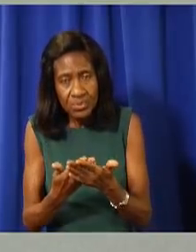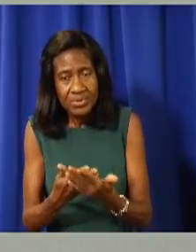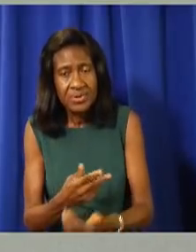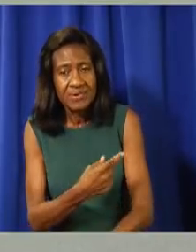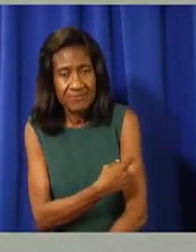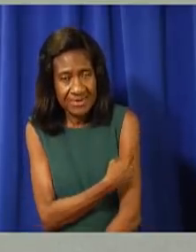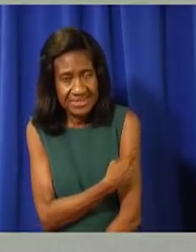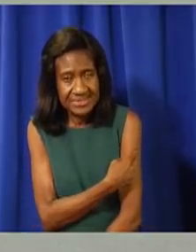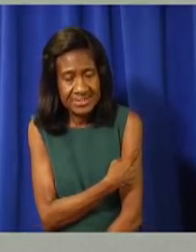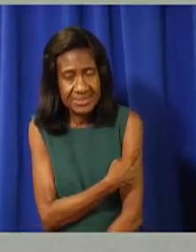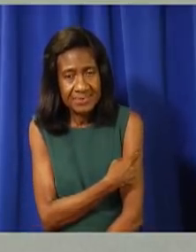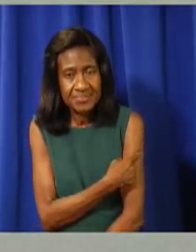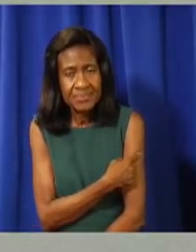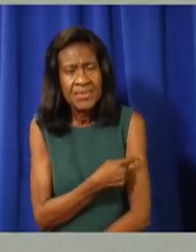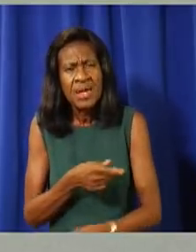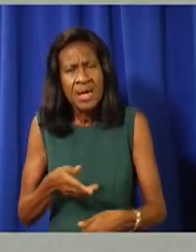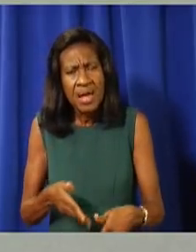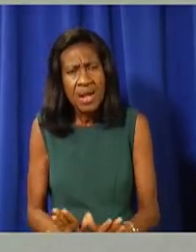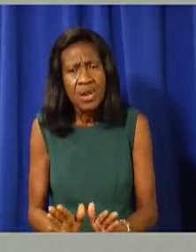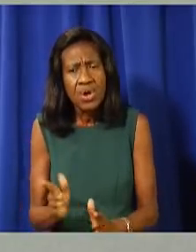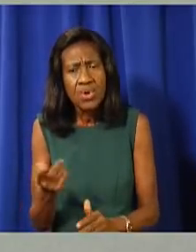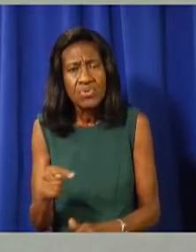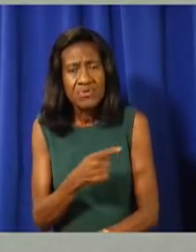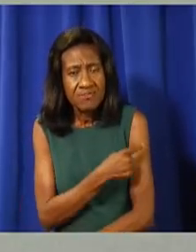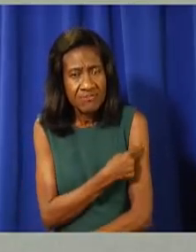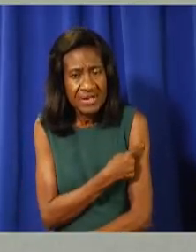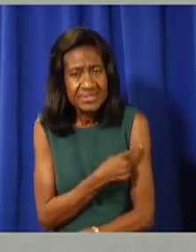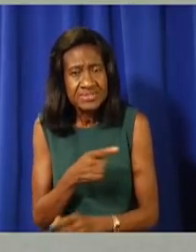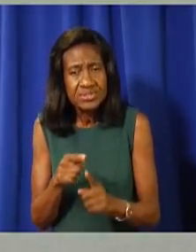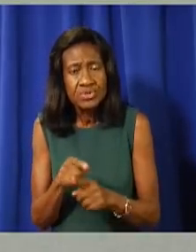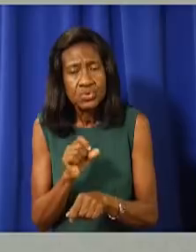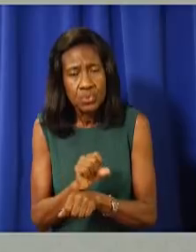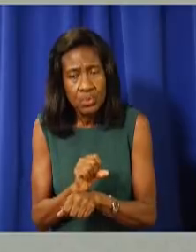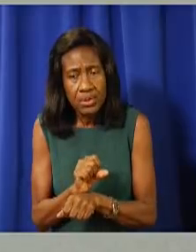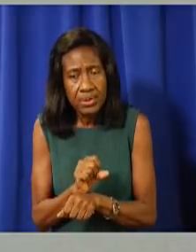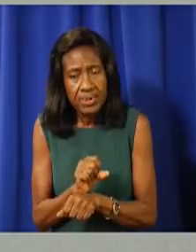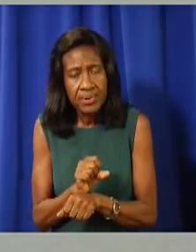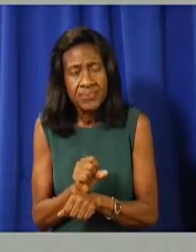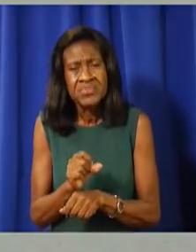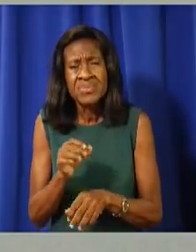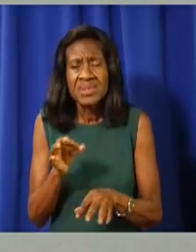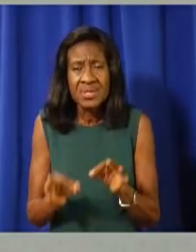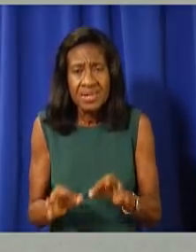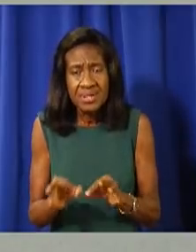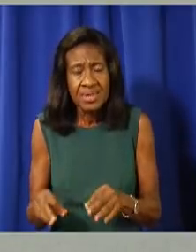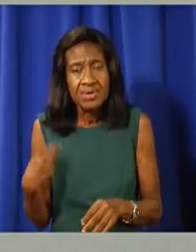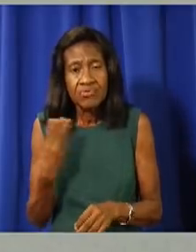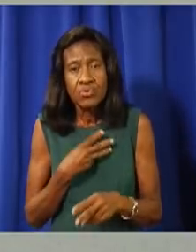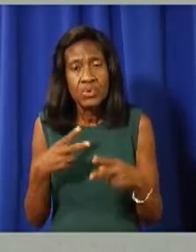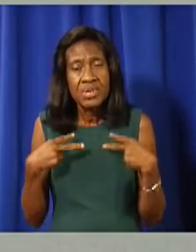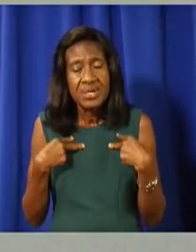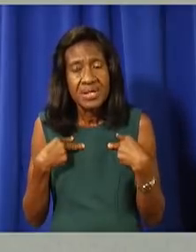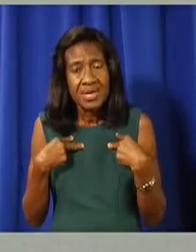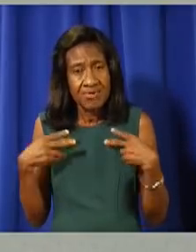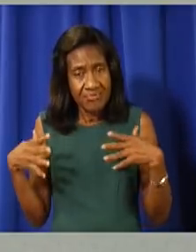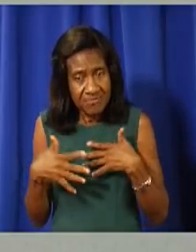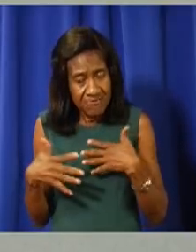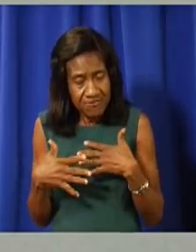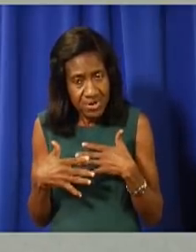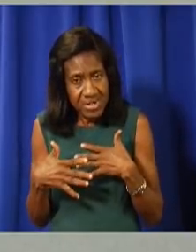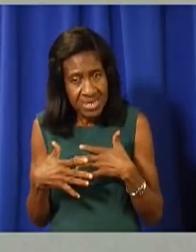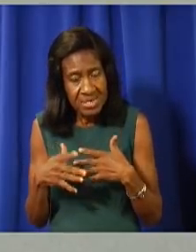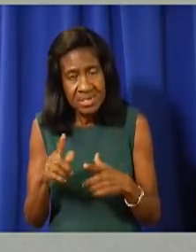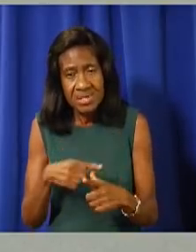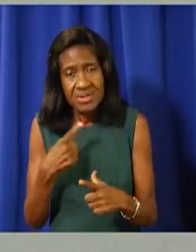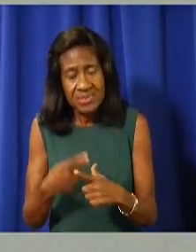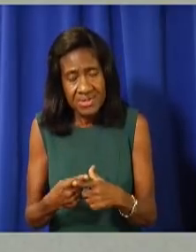If we are paralyzed by fear, there will be real life trade offs for everyone in the tourism sector, loss of jobs and